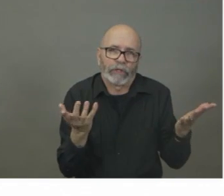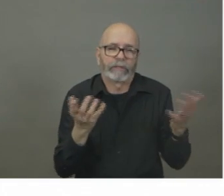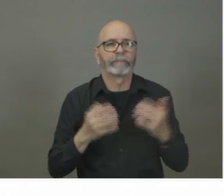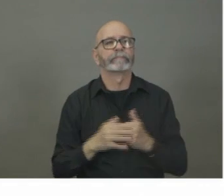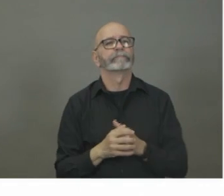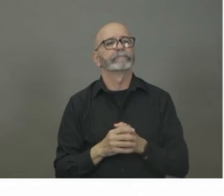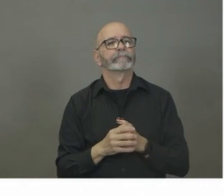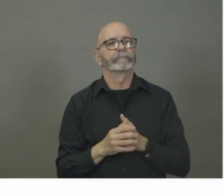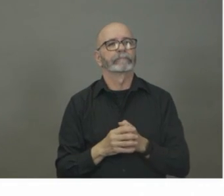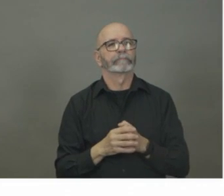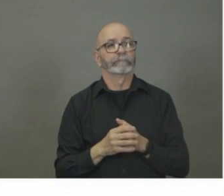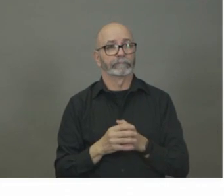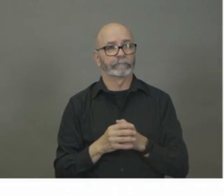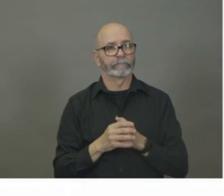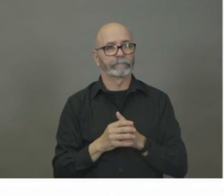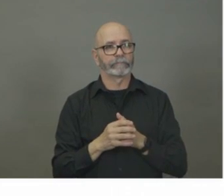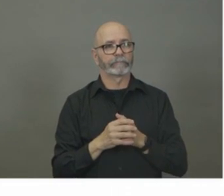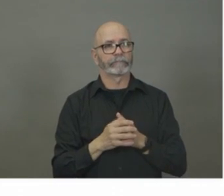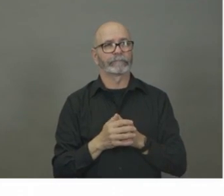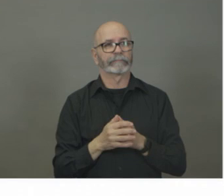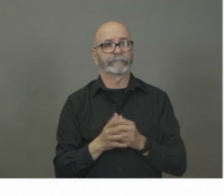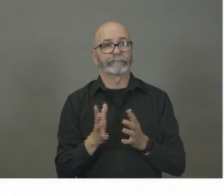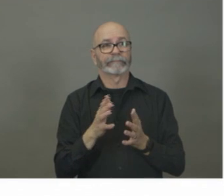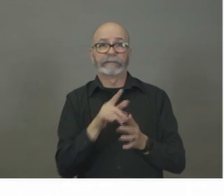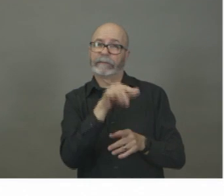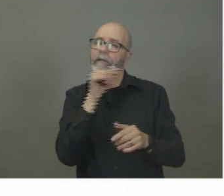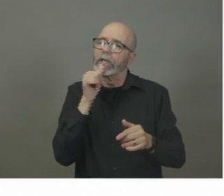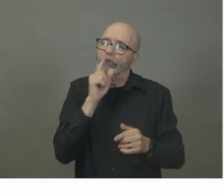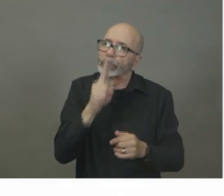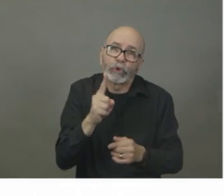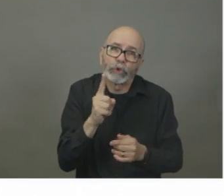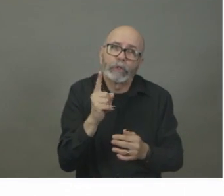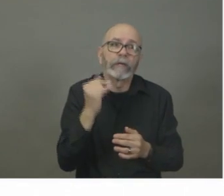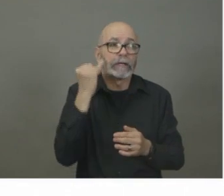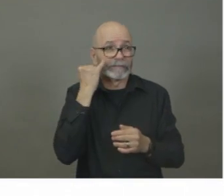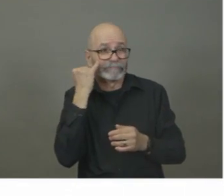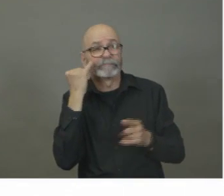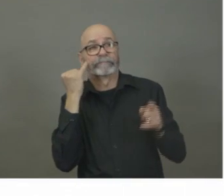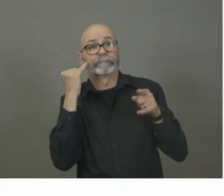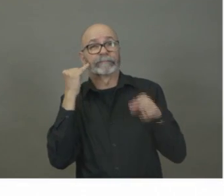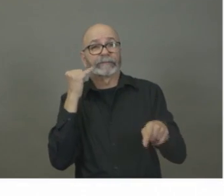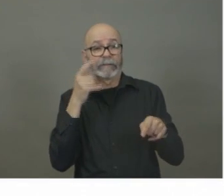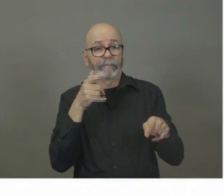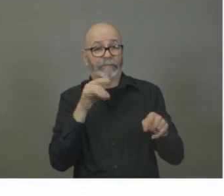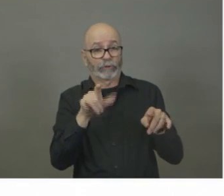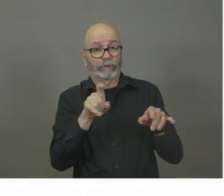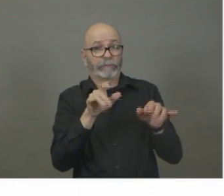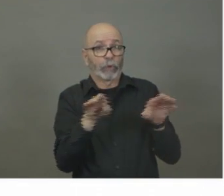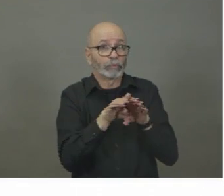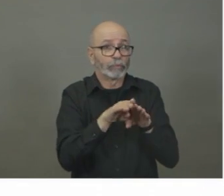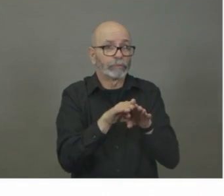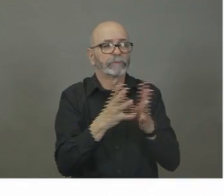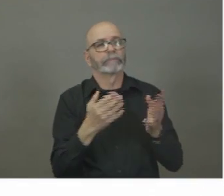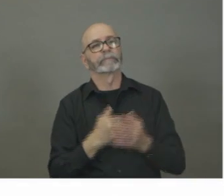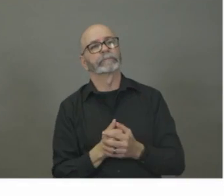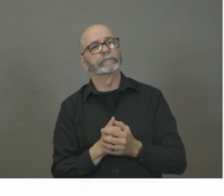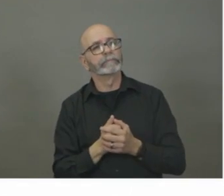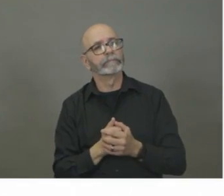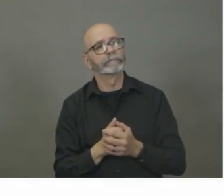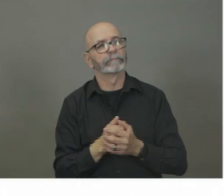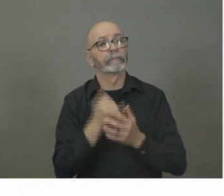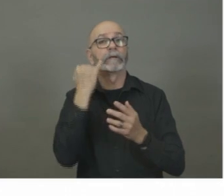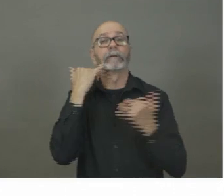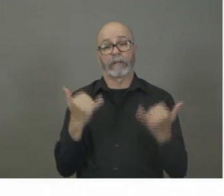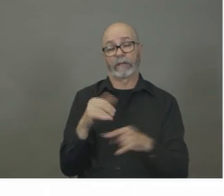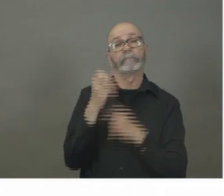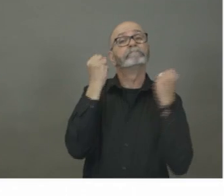That's the issue for us. And bearing in mind, the vast majority of Nova Scotians are not travelling. The vast